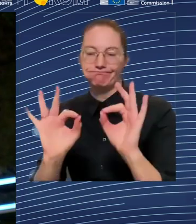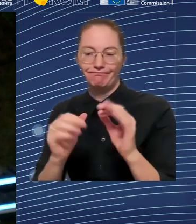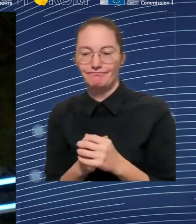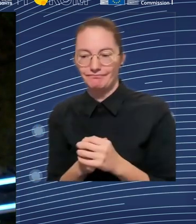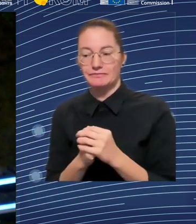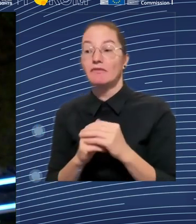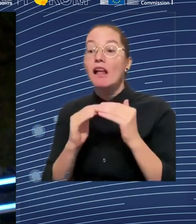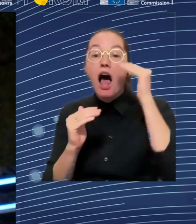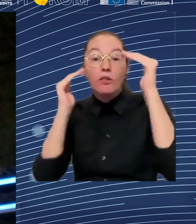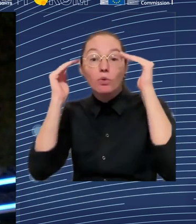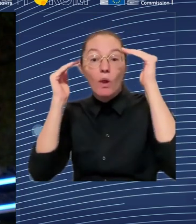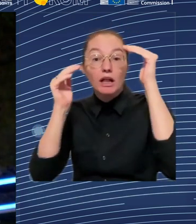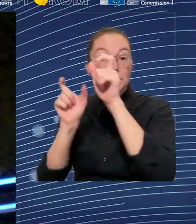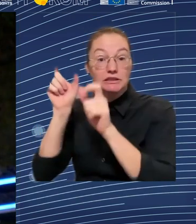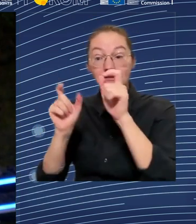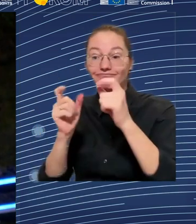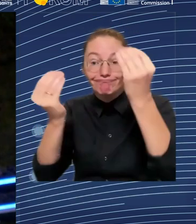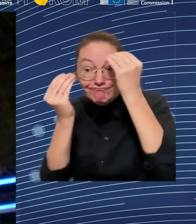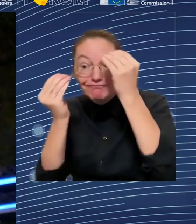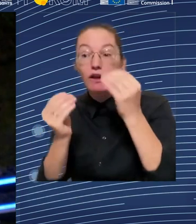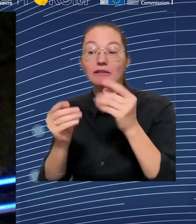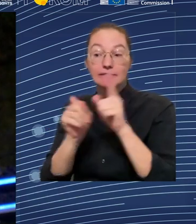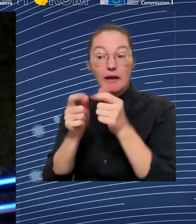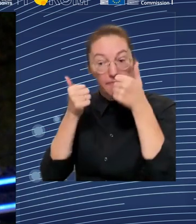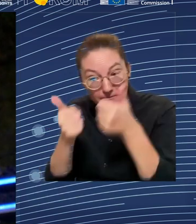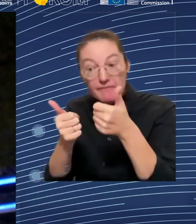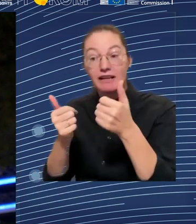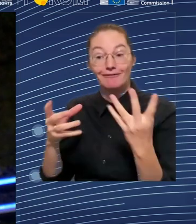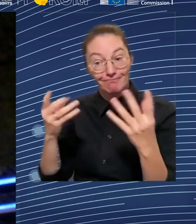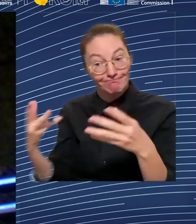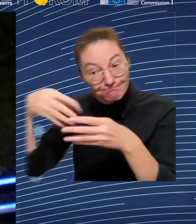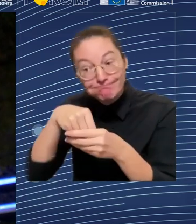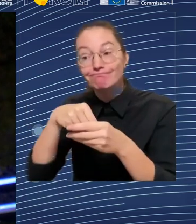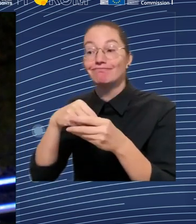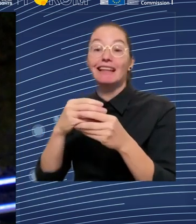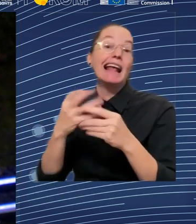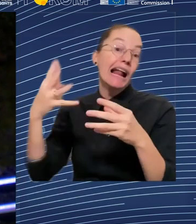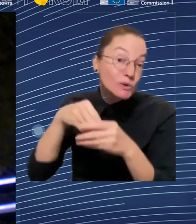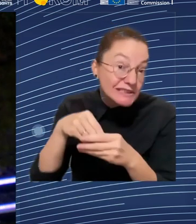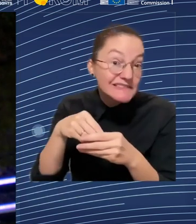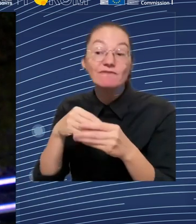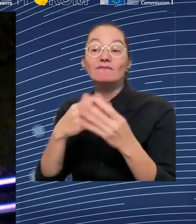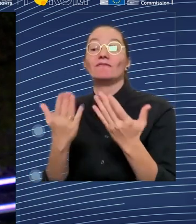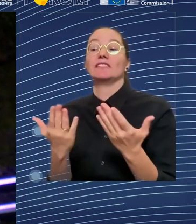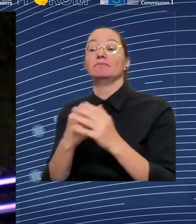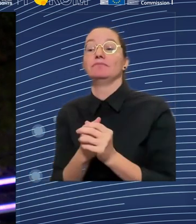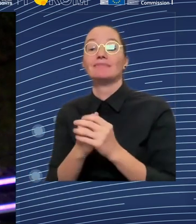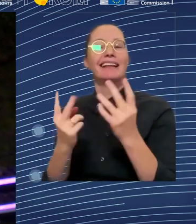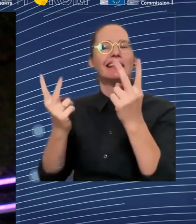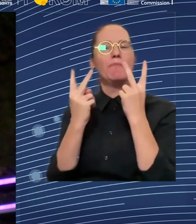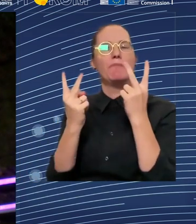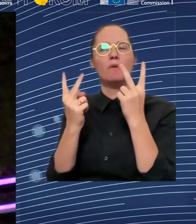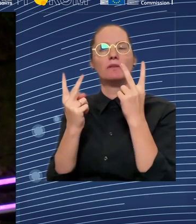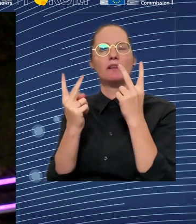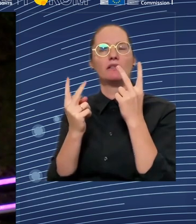and then giving appropriate training courses to top up those skills or where they can acquire other skills related to the skills they